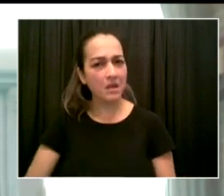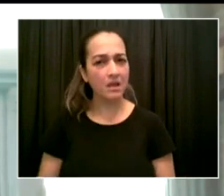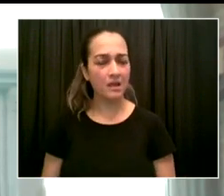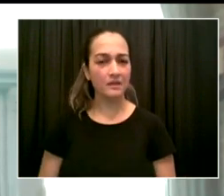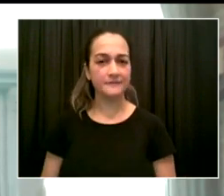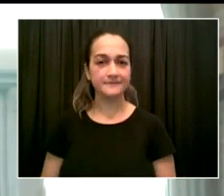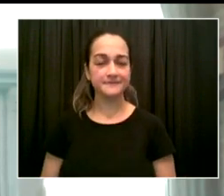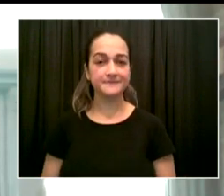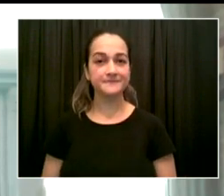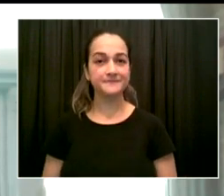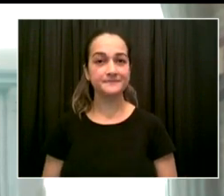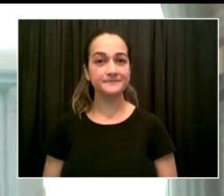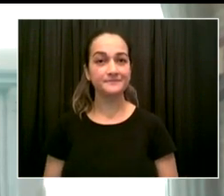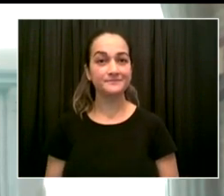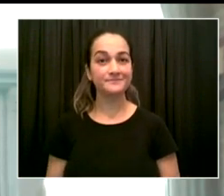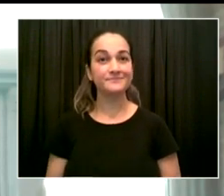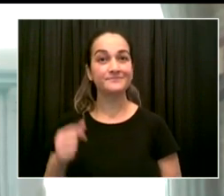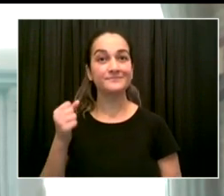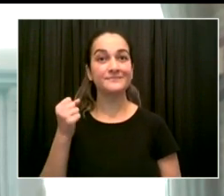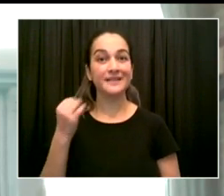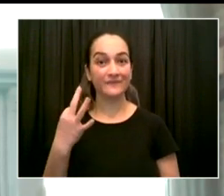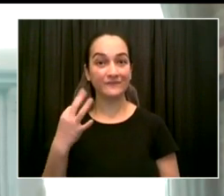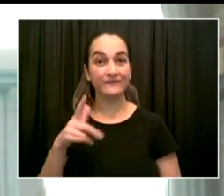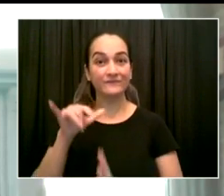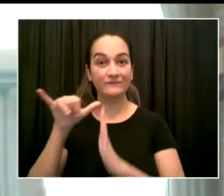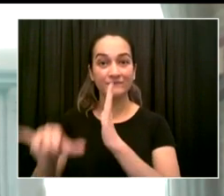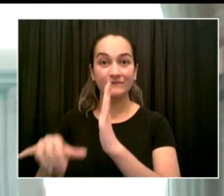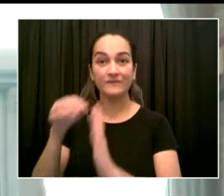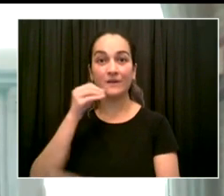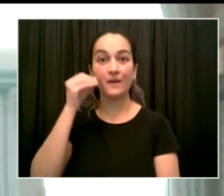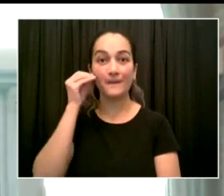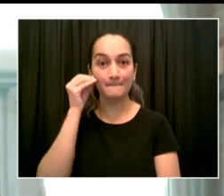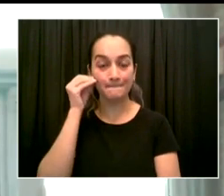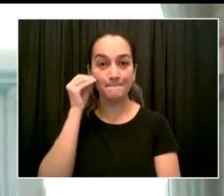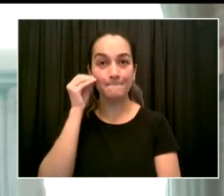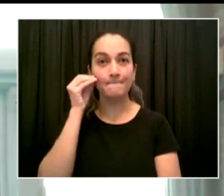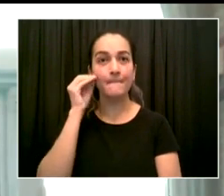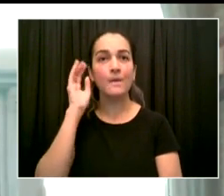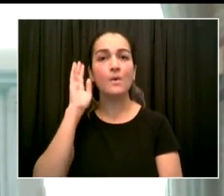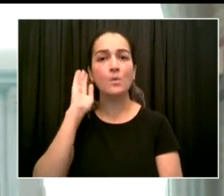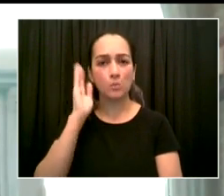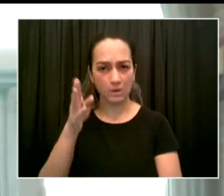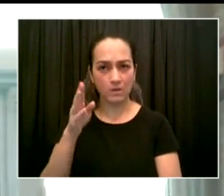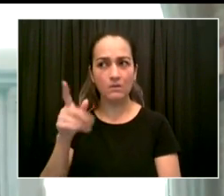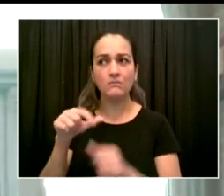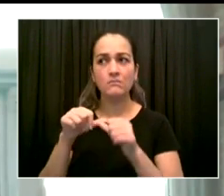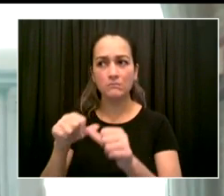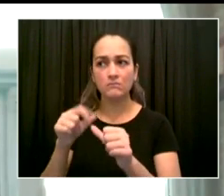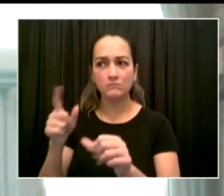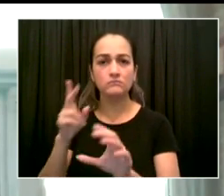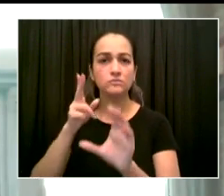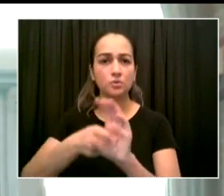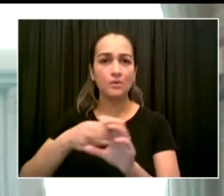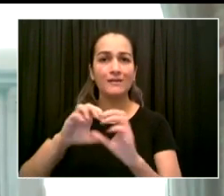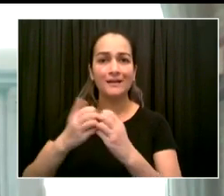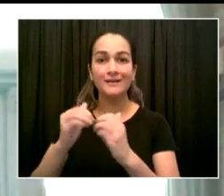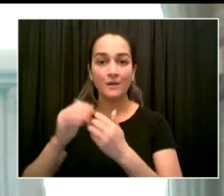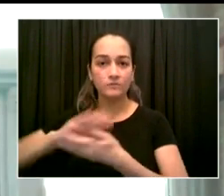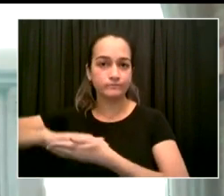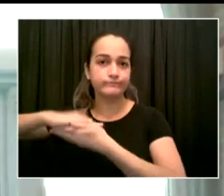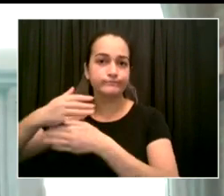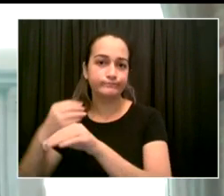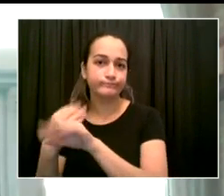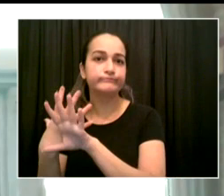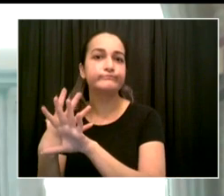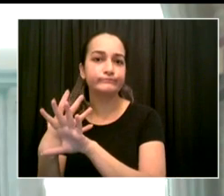-person during a pandemic. For elementary school students, quarantining live online instruction will be provided full-time. Middle